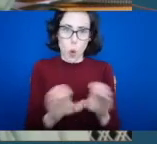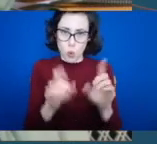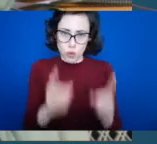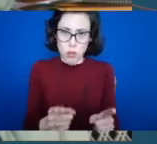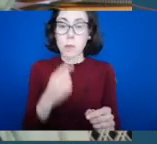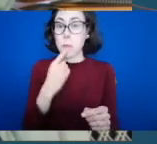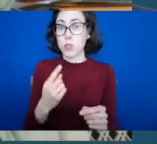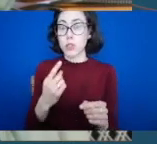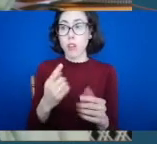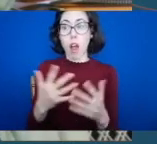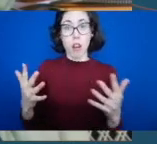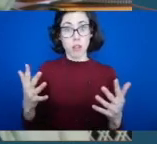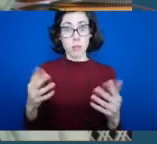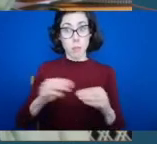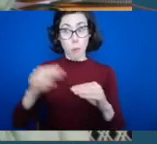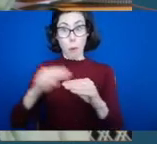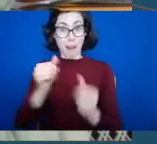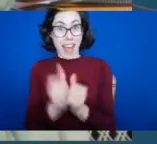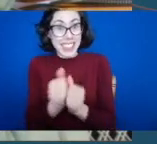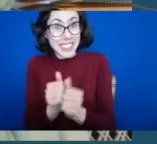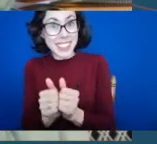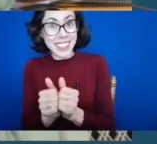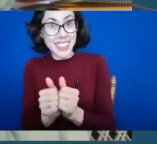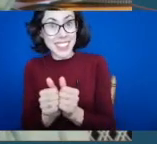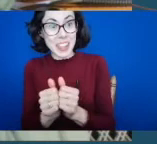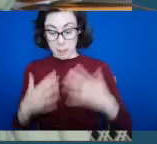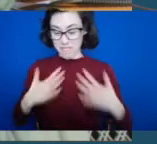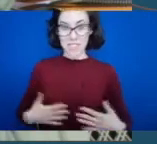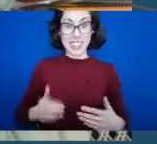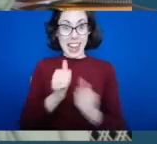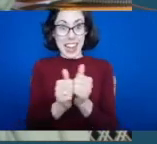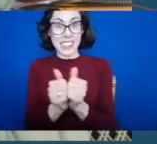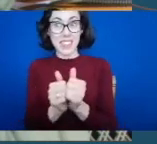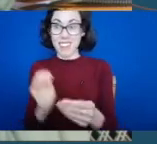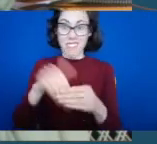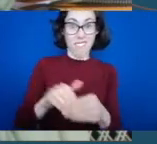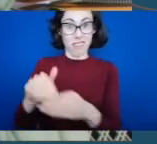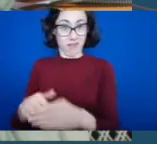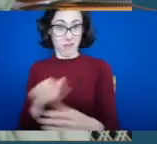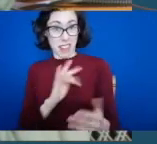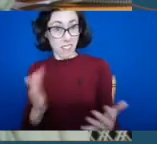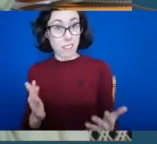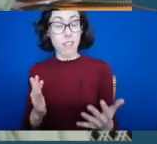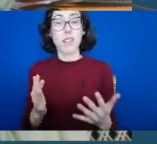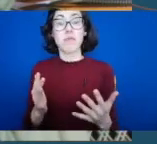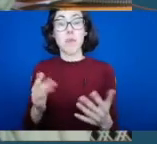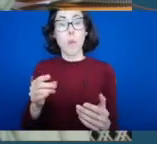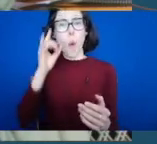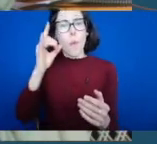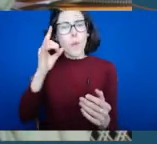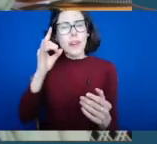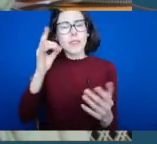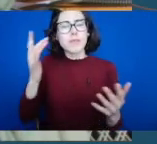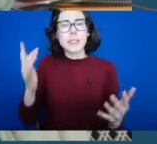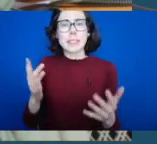physical activity and participation actually from spring onwards. And hopefully we can embed that increased physical activity